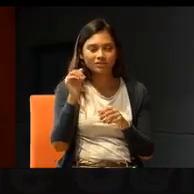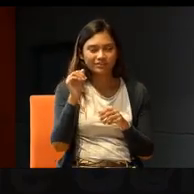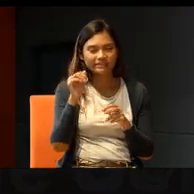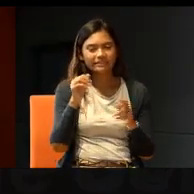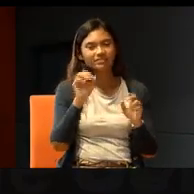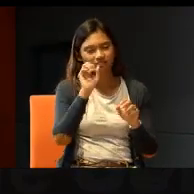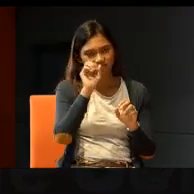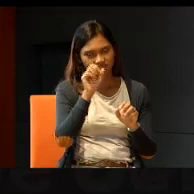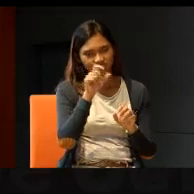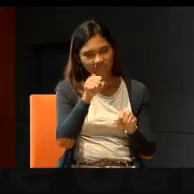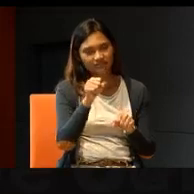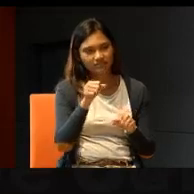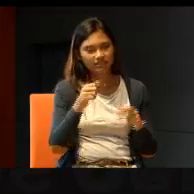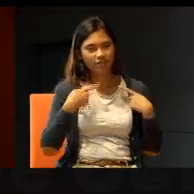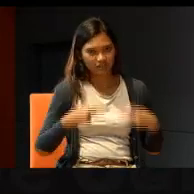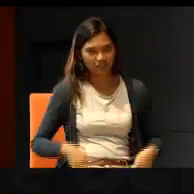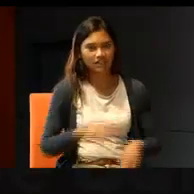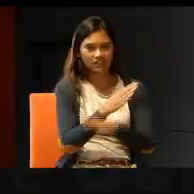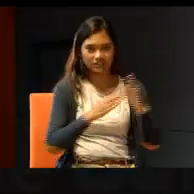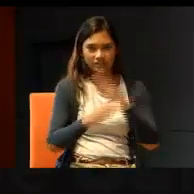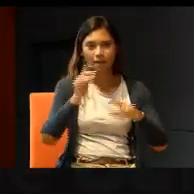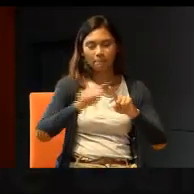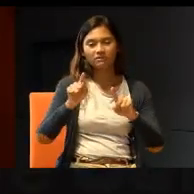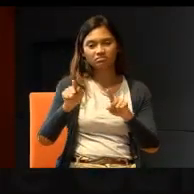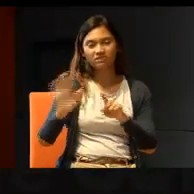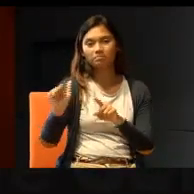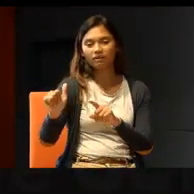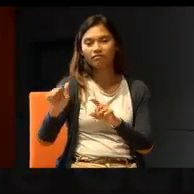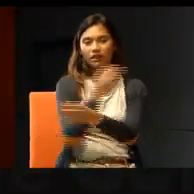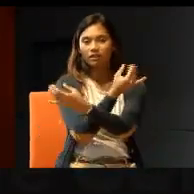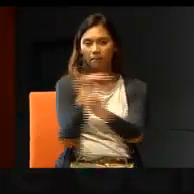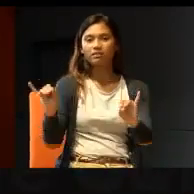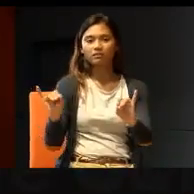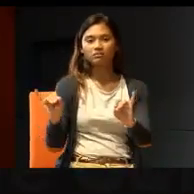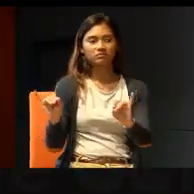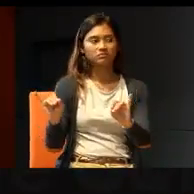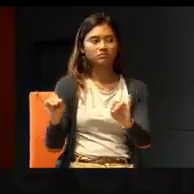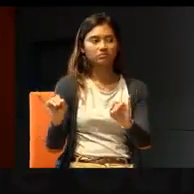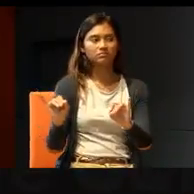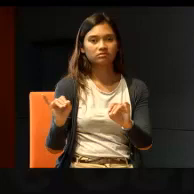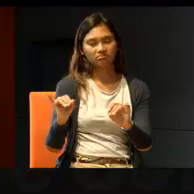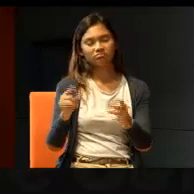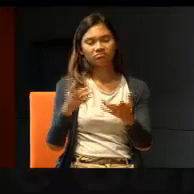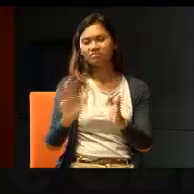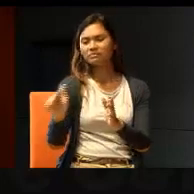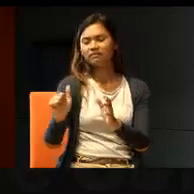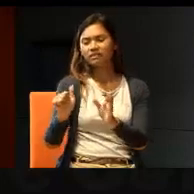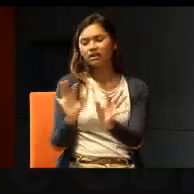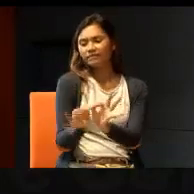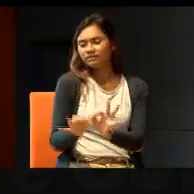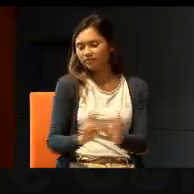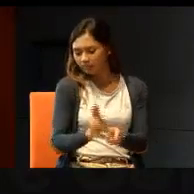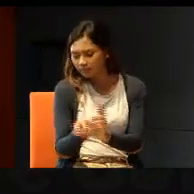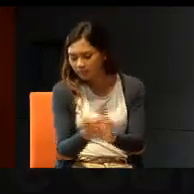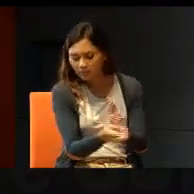Those with physical disabilities, they get around in all kinds of ways, you know. As long as there a real, you can pick something on it, then you can go around